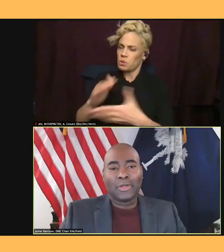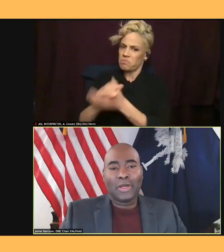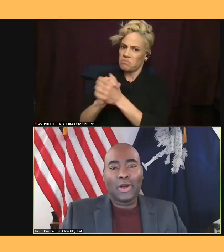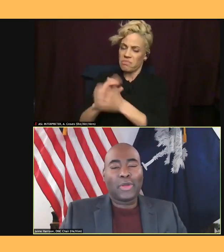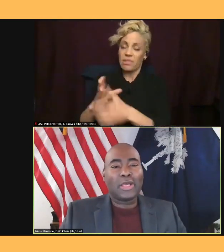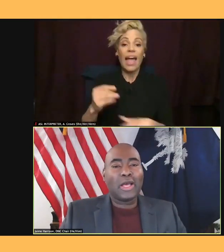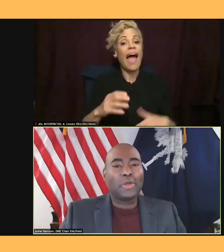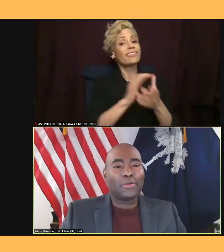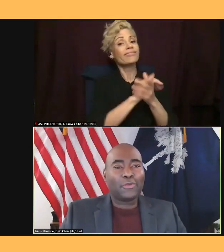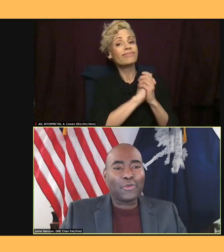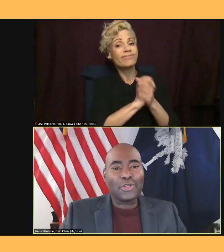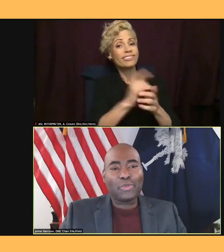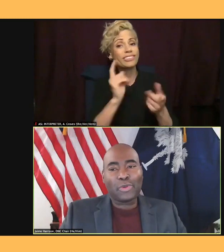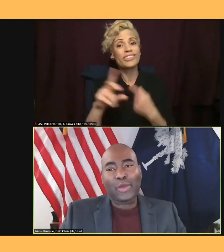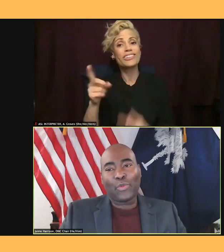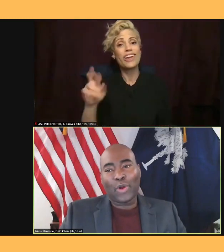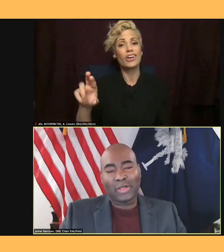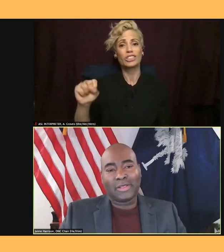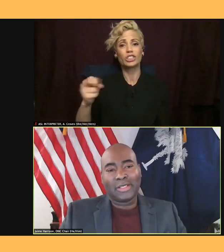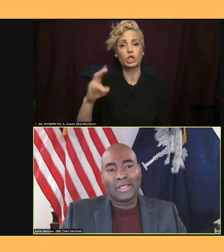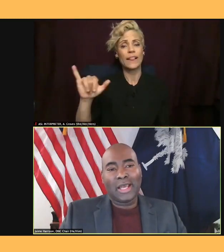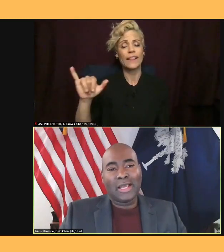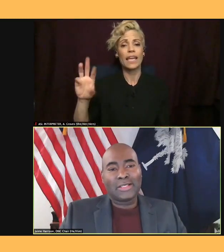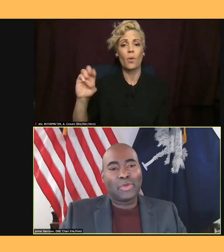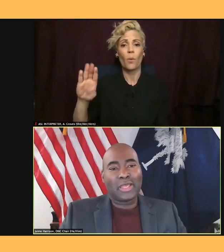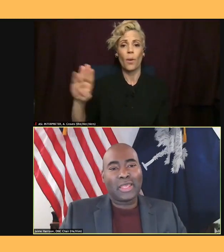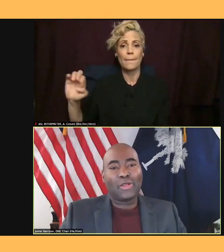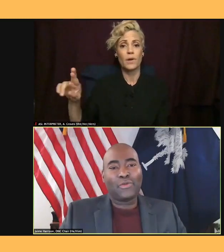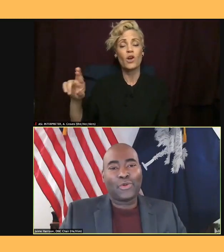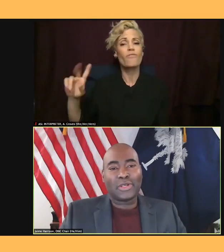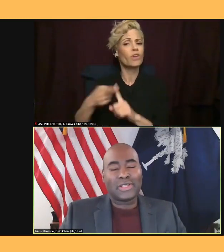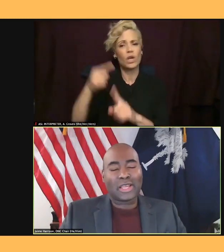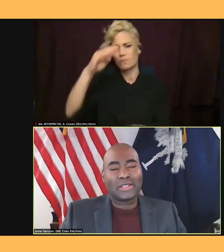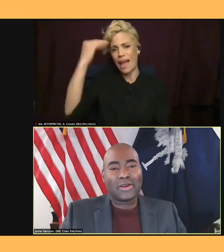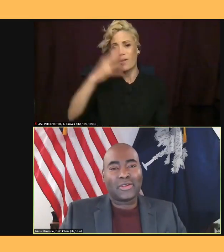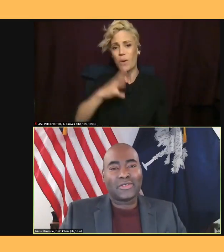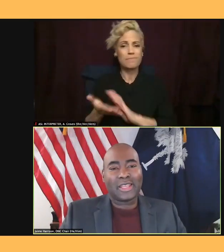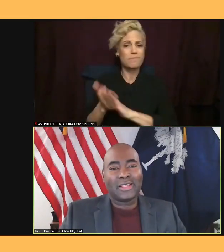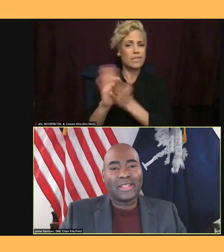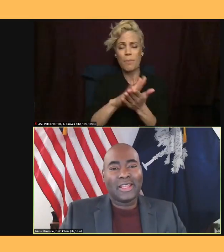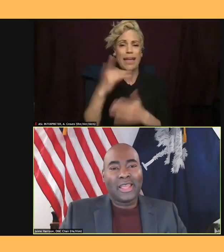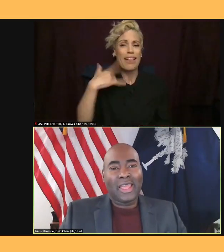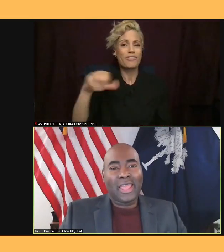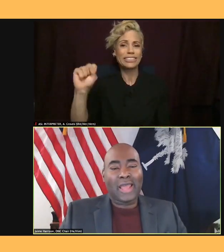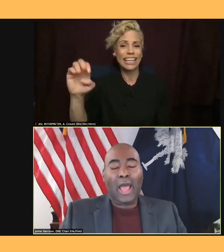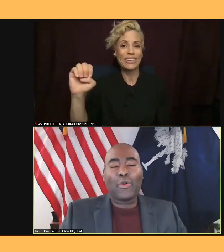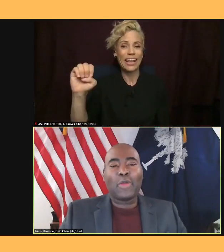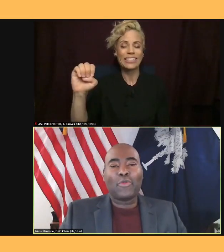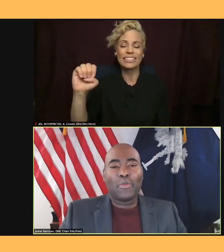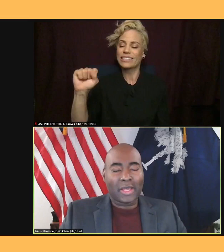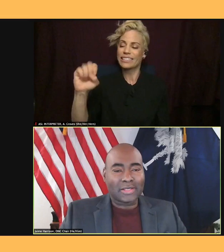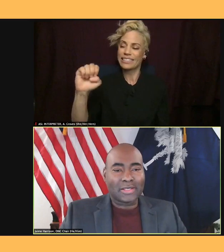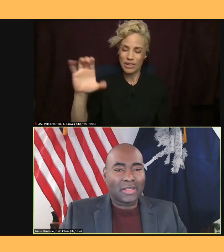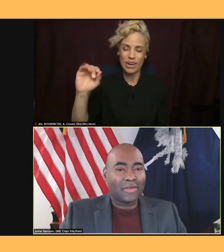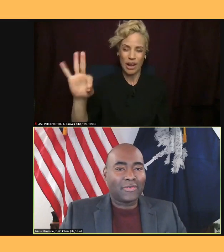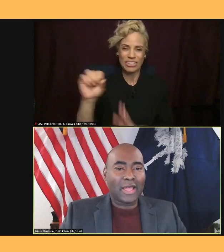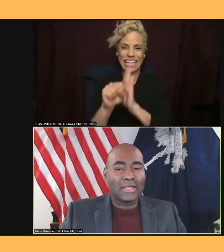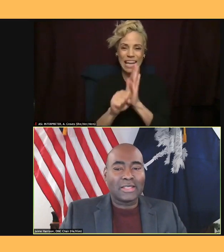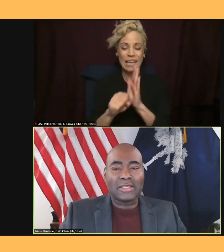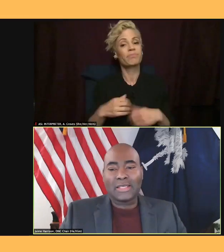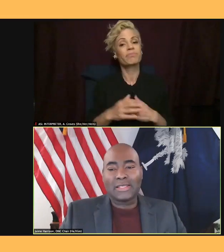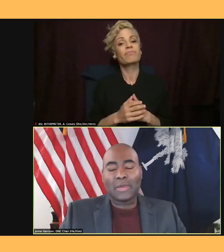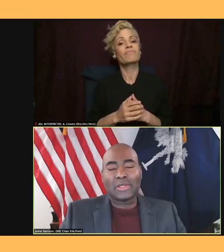the first Black woman to be California's Secretary of State. And I would be remiss if I didn't say something